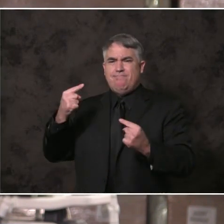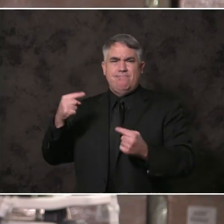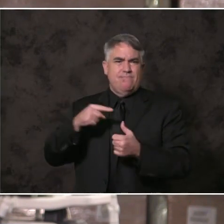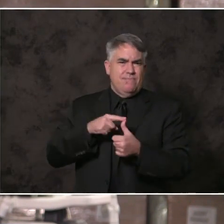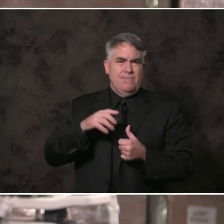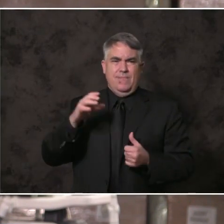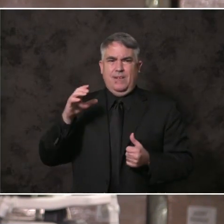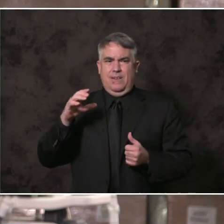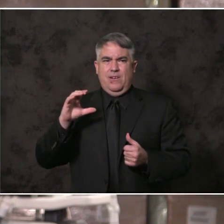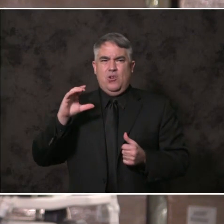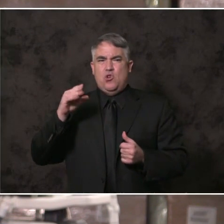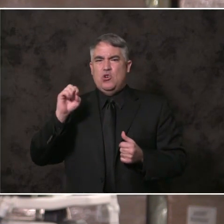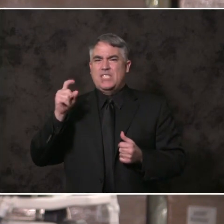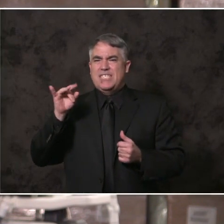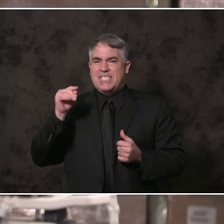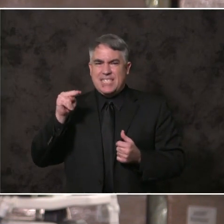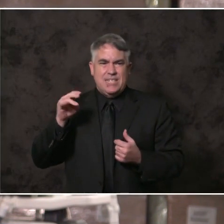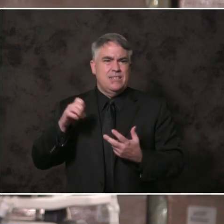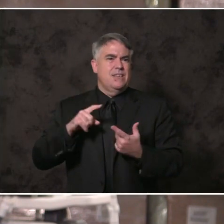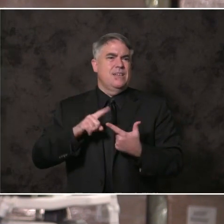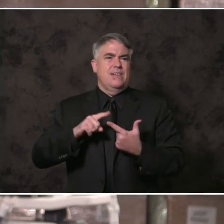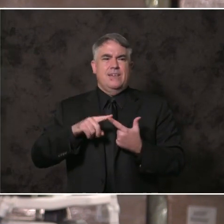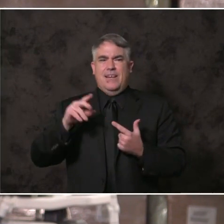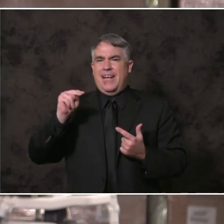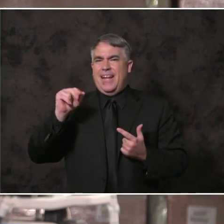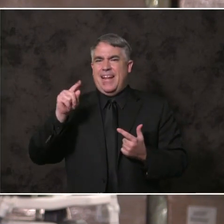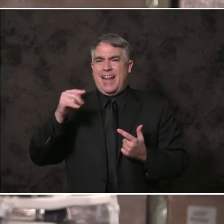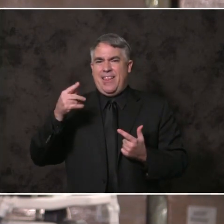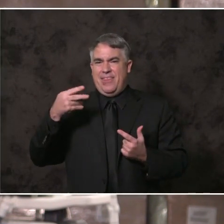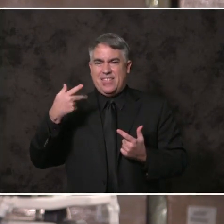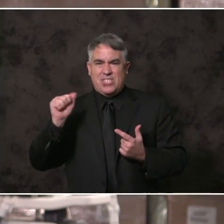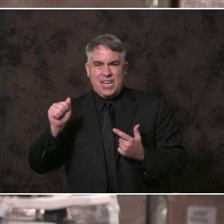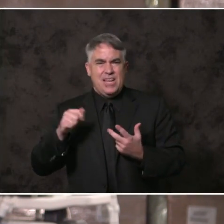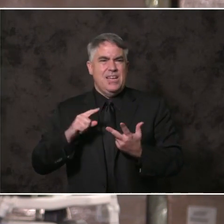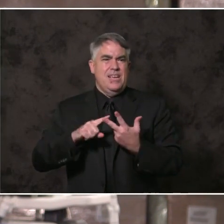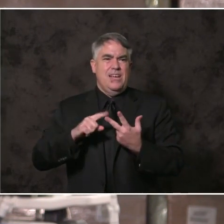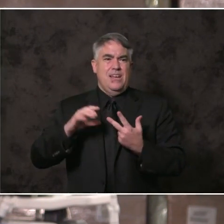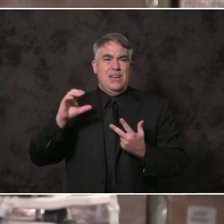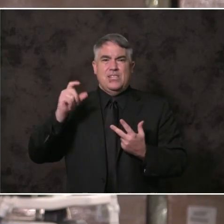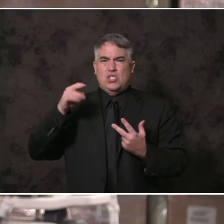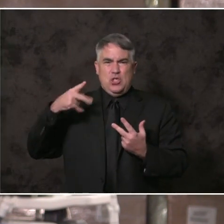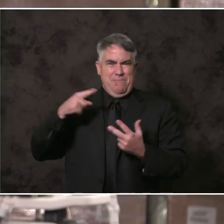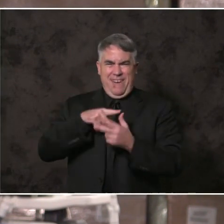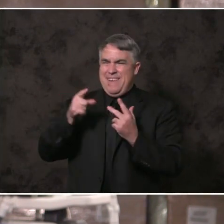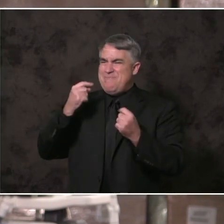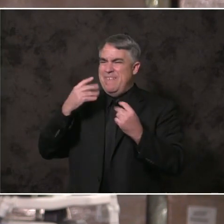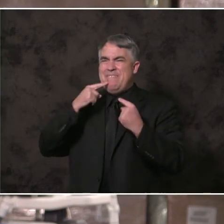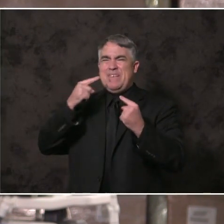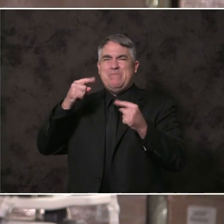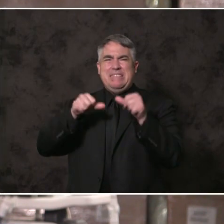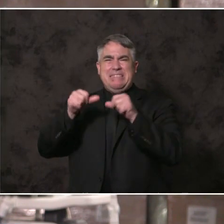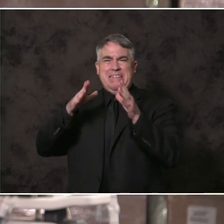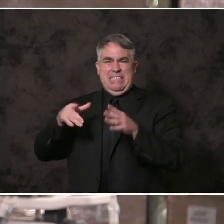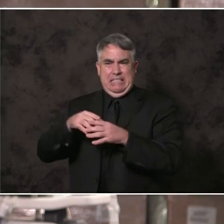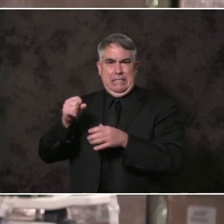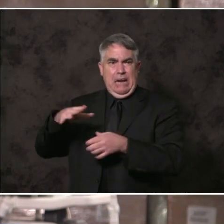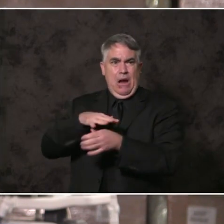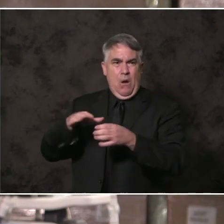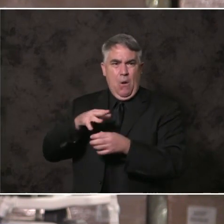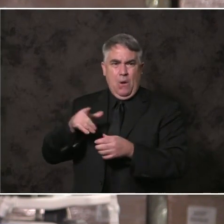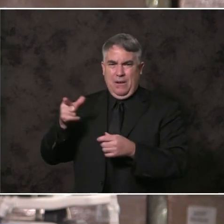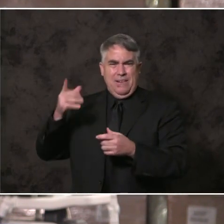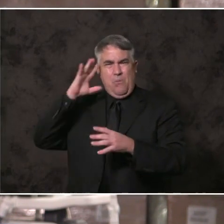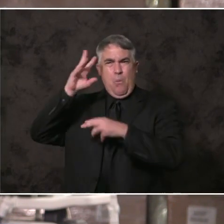Martin, Chip Schooley, and many more. Who are in global demand but still make the time to advise a county